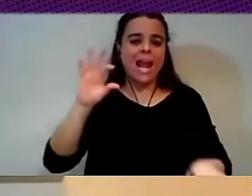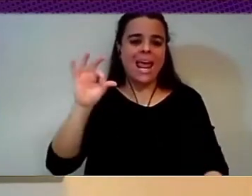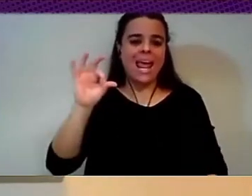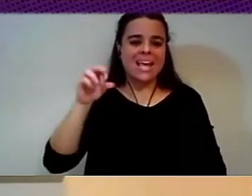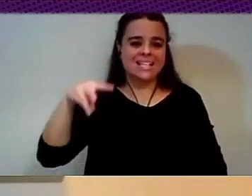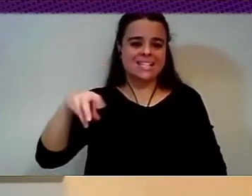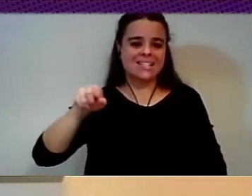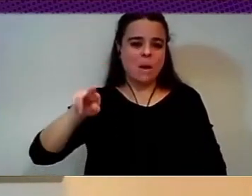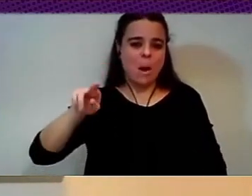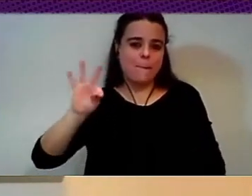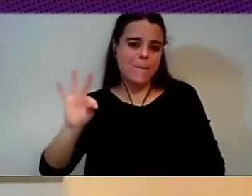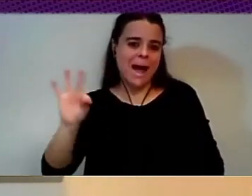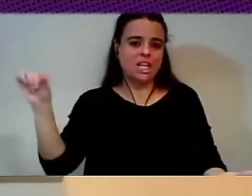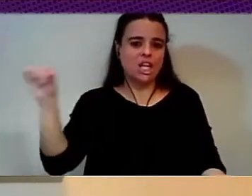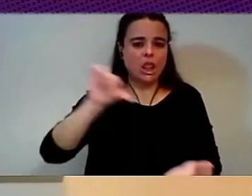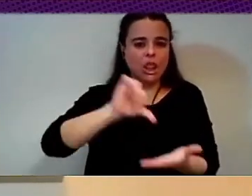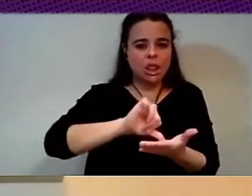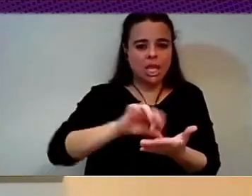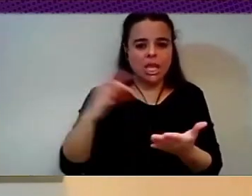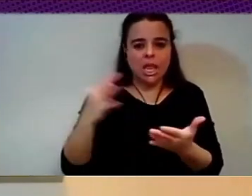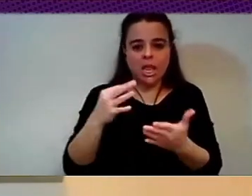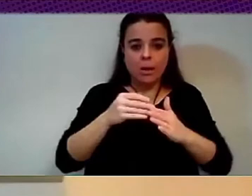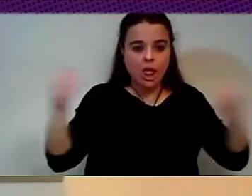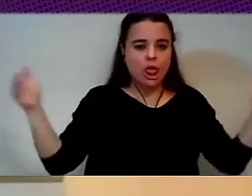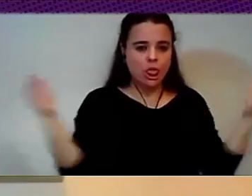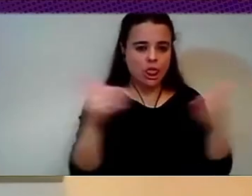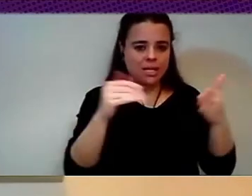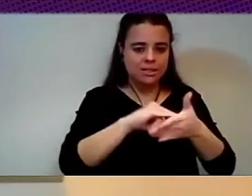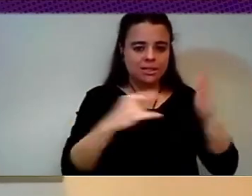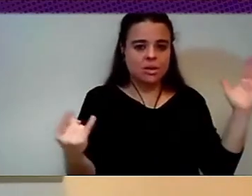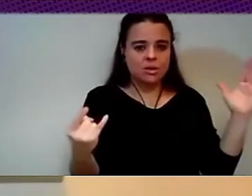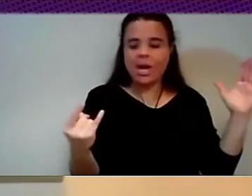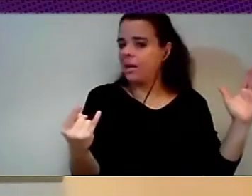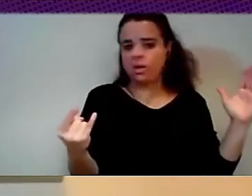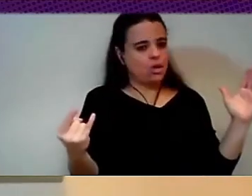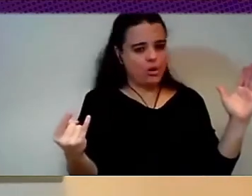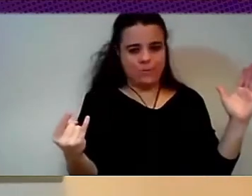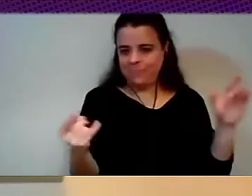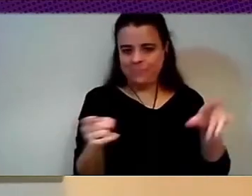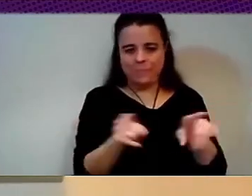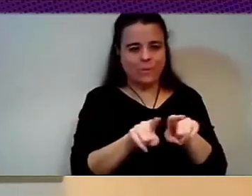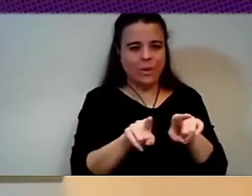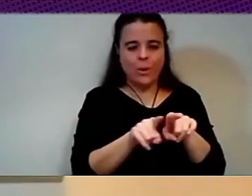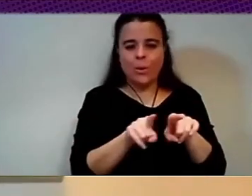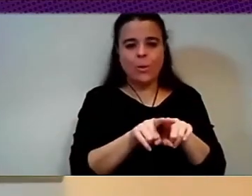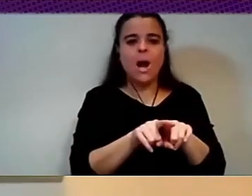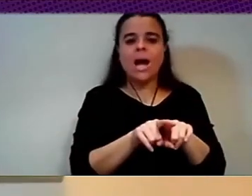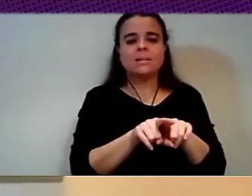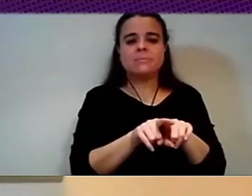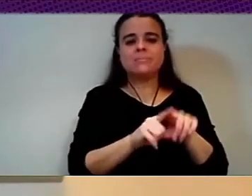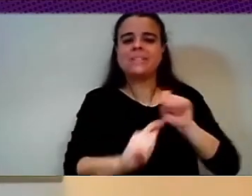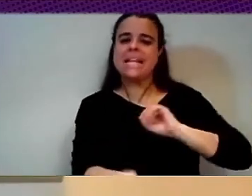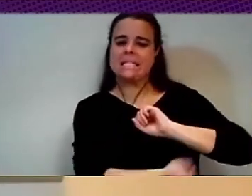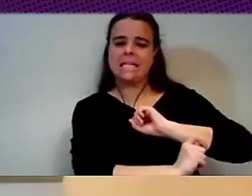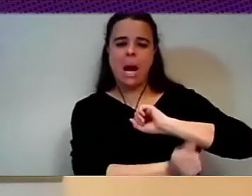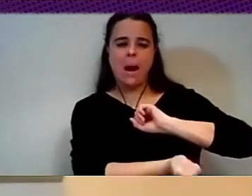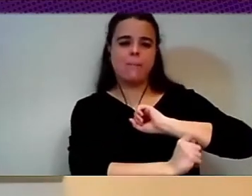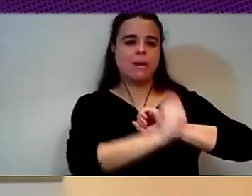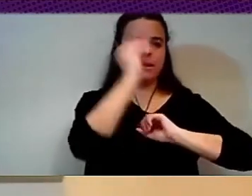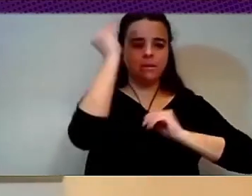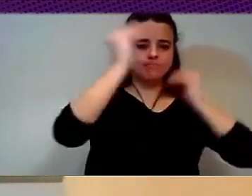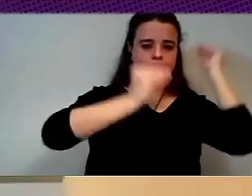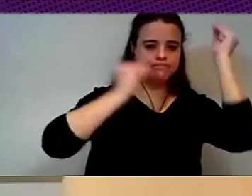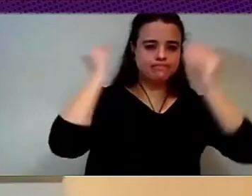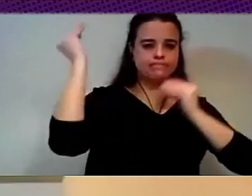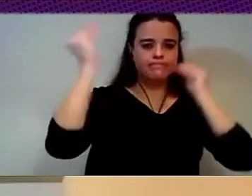want to fall into the trap of a smart city as a technology-led top-down agenda